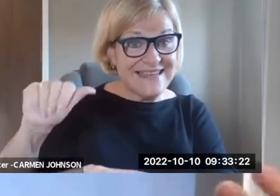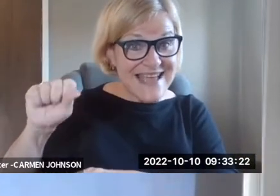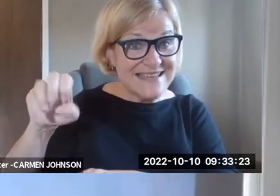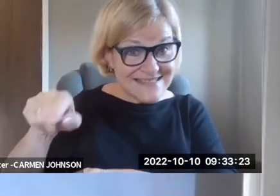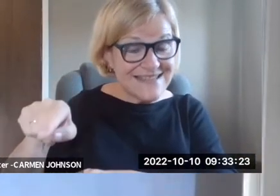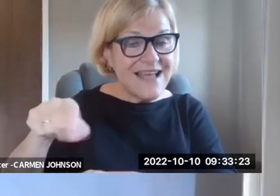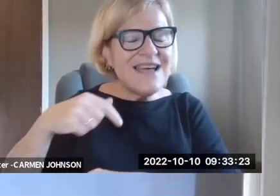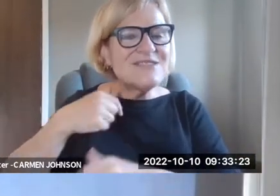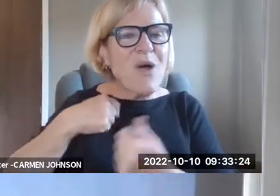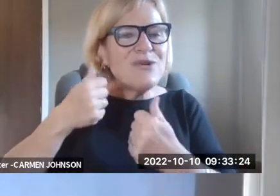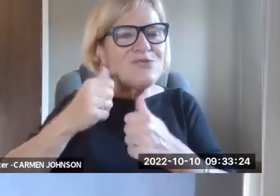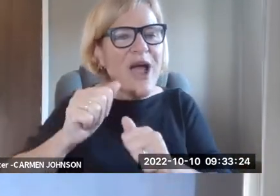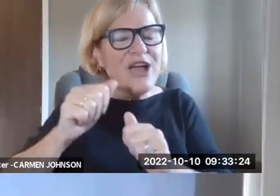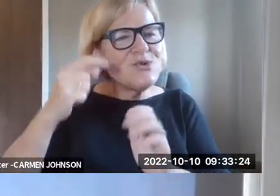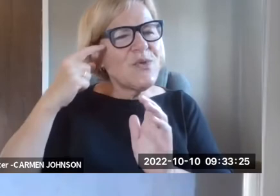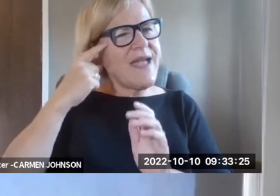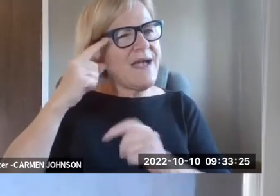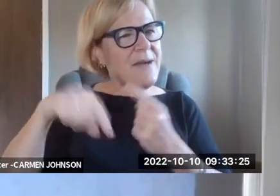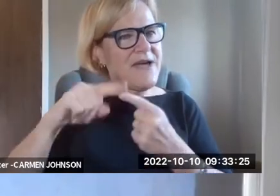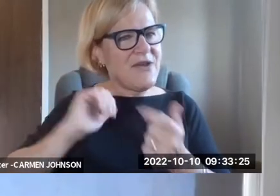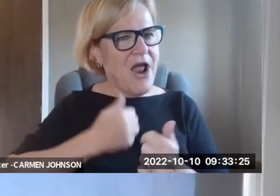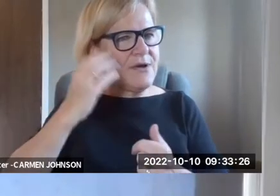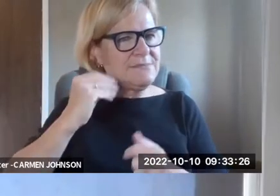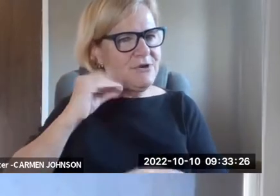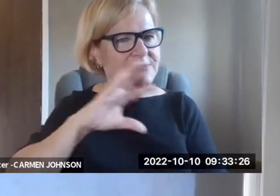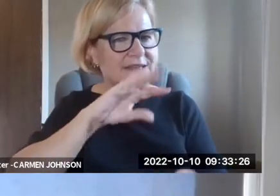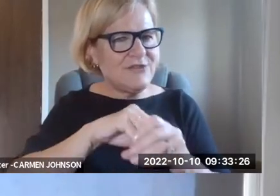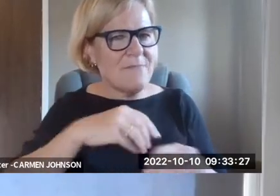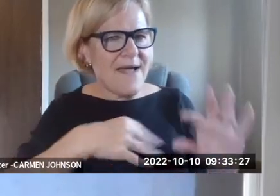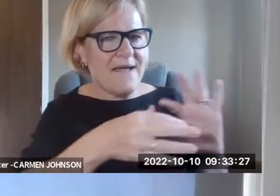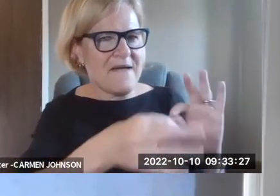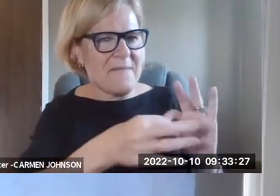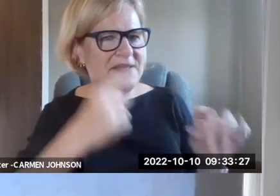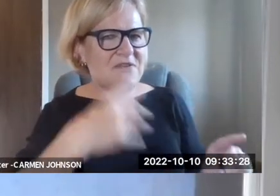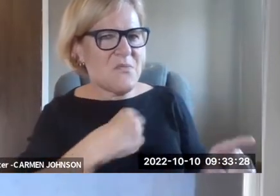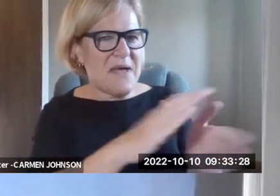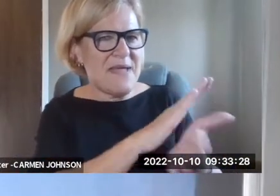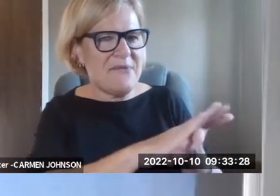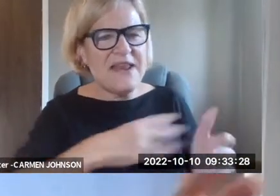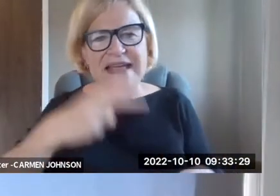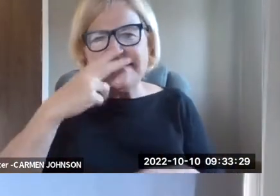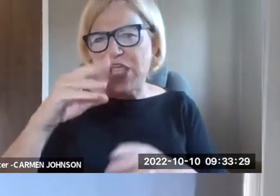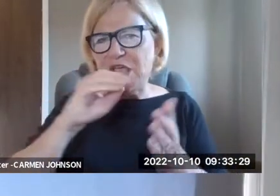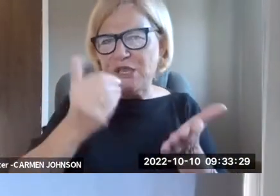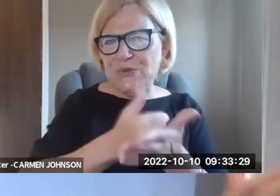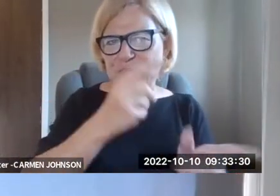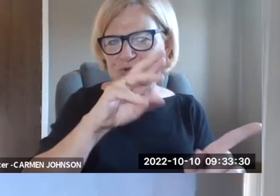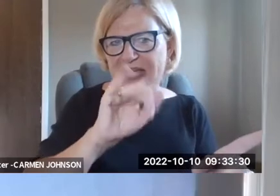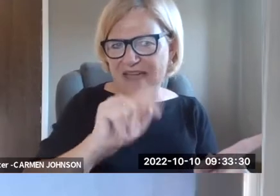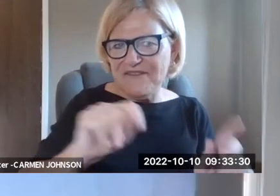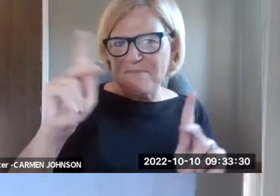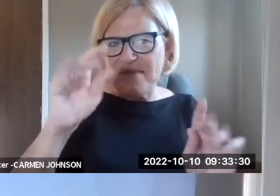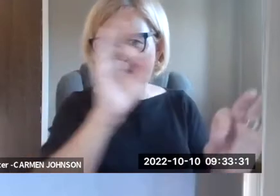time that we were negotiating settlement in both MACUS and the DLC case. So I would sort of try to reflect our